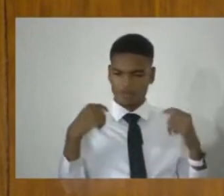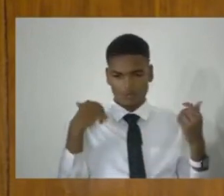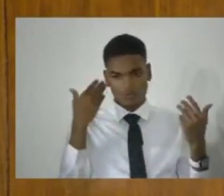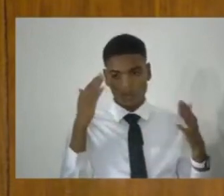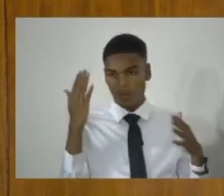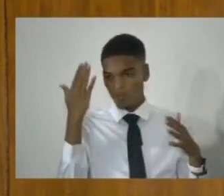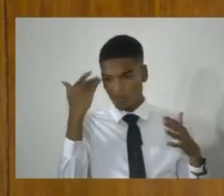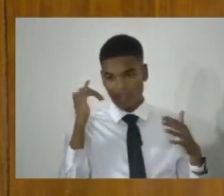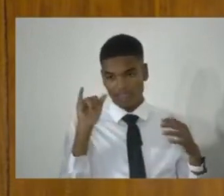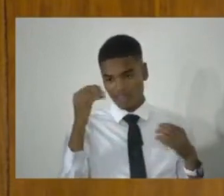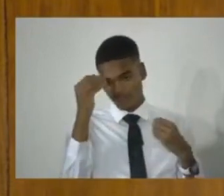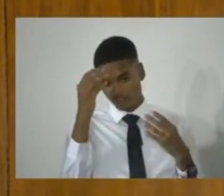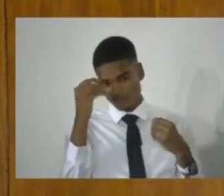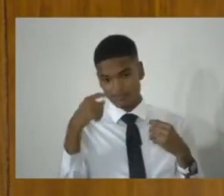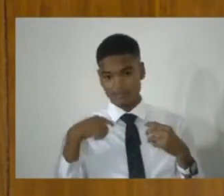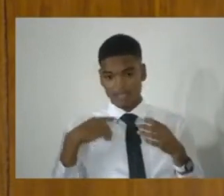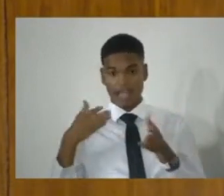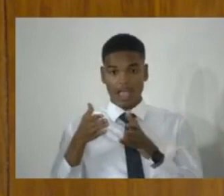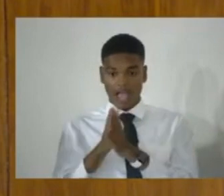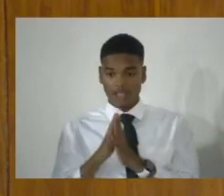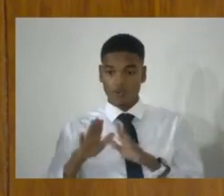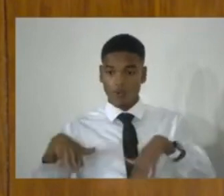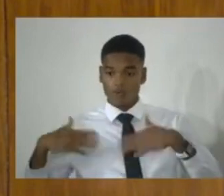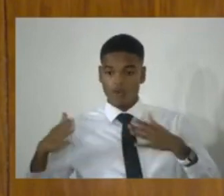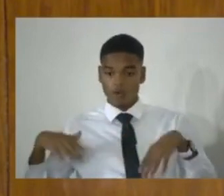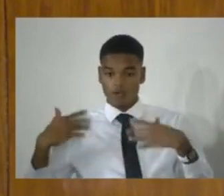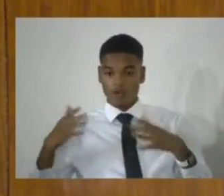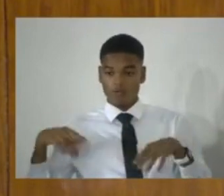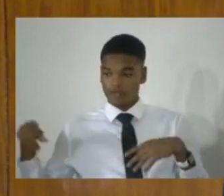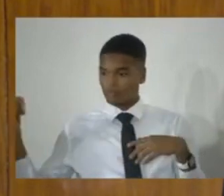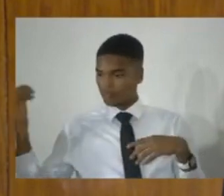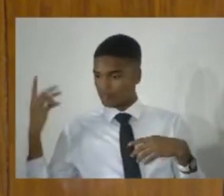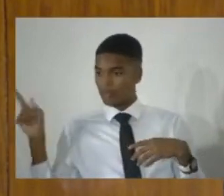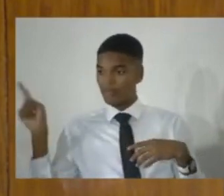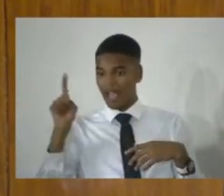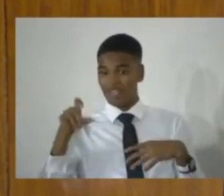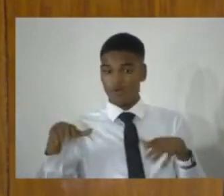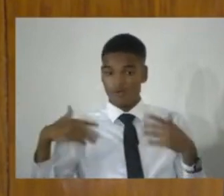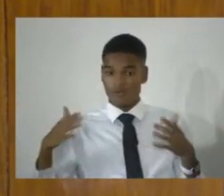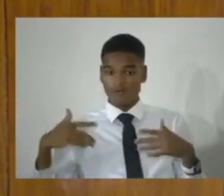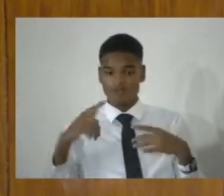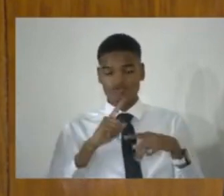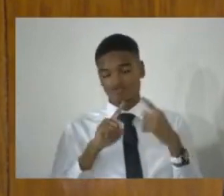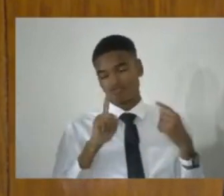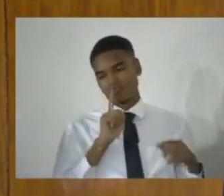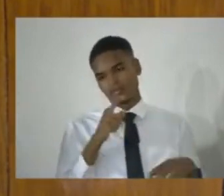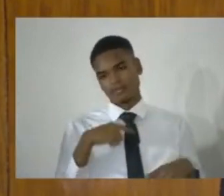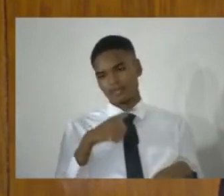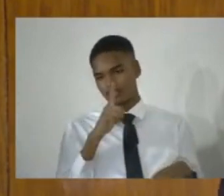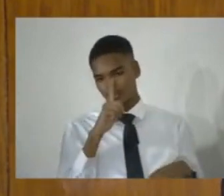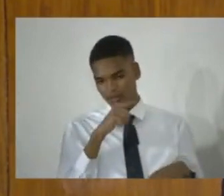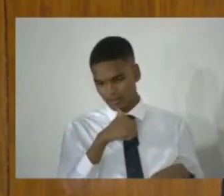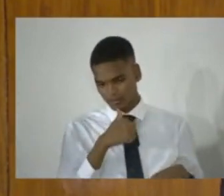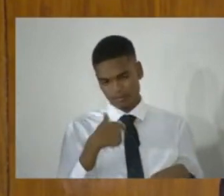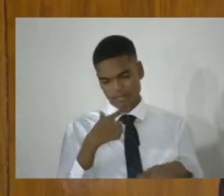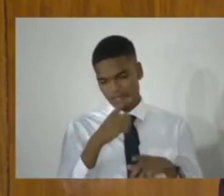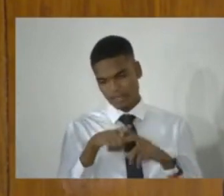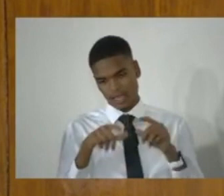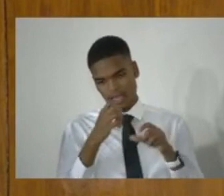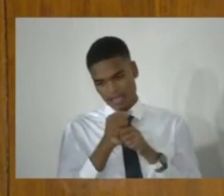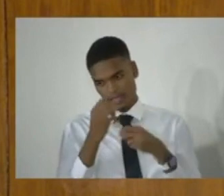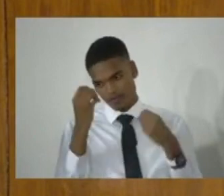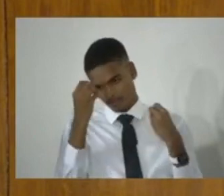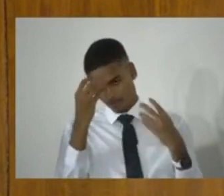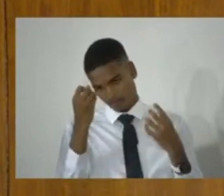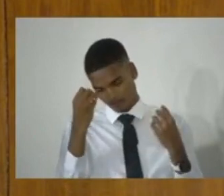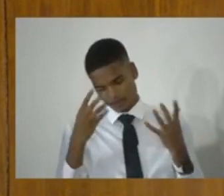I am told it was asked for over and over again. And I am disappointed, frankly, that that data is not before us.